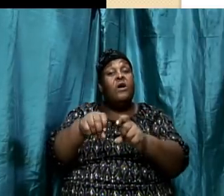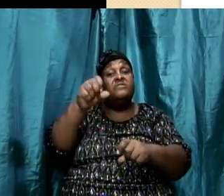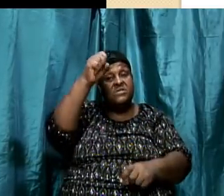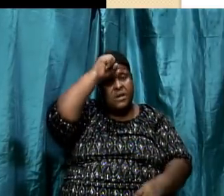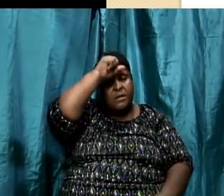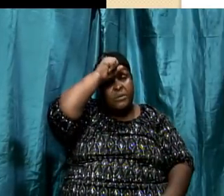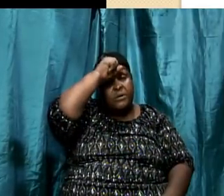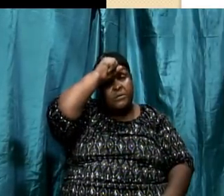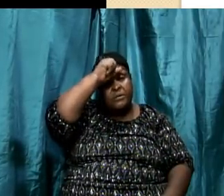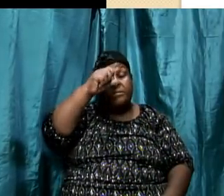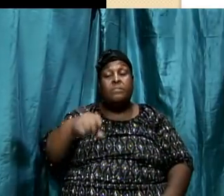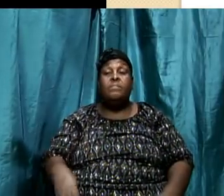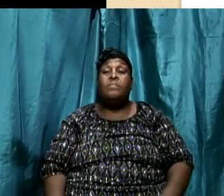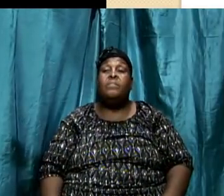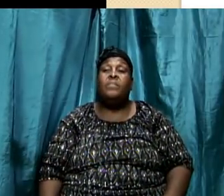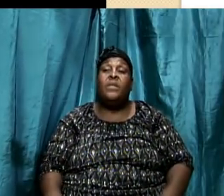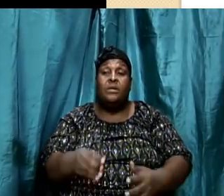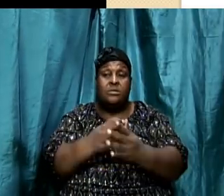chapter one,